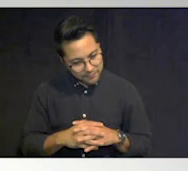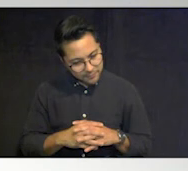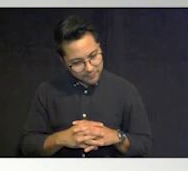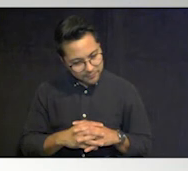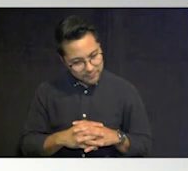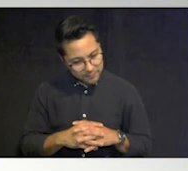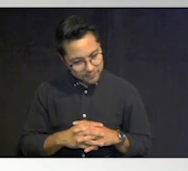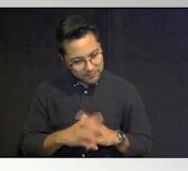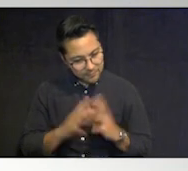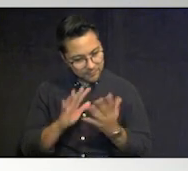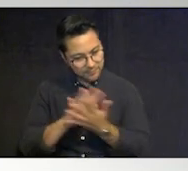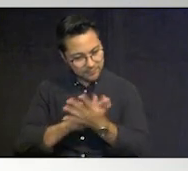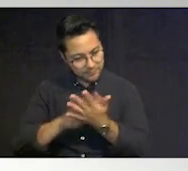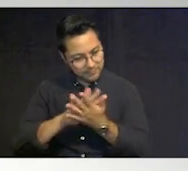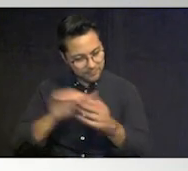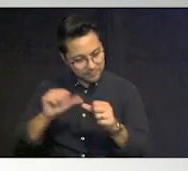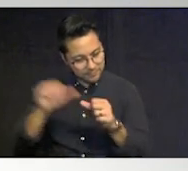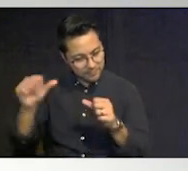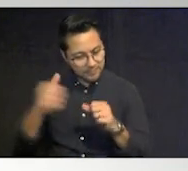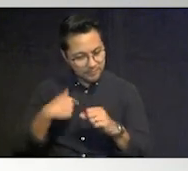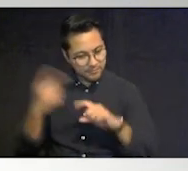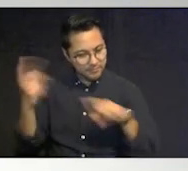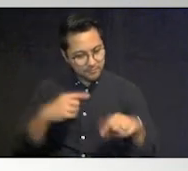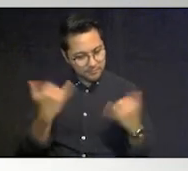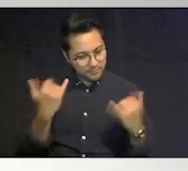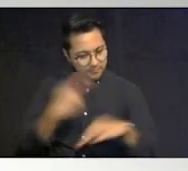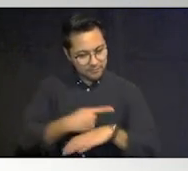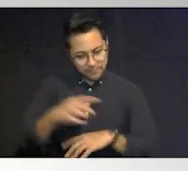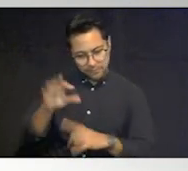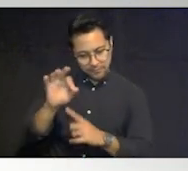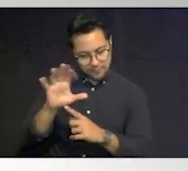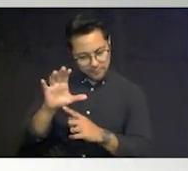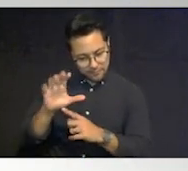and we came here today to the family cafe